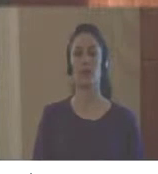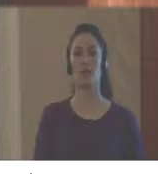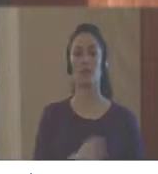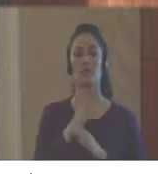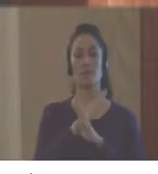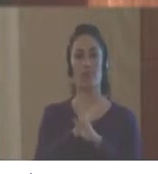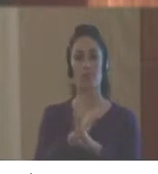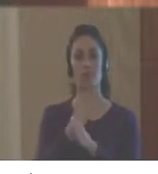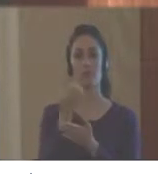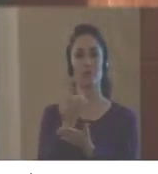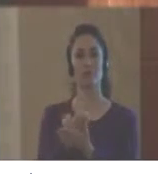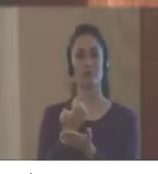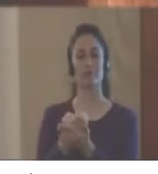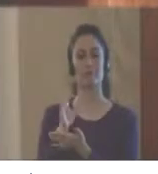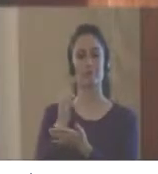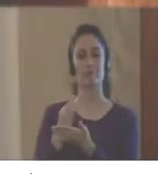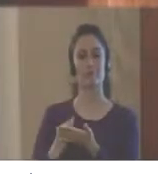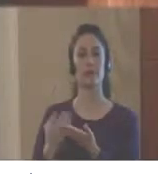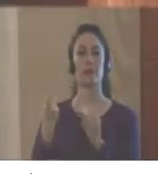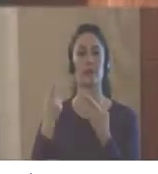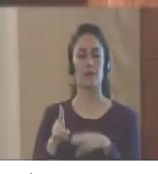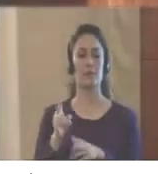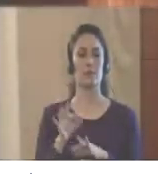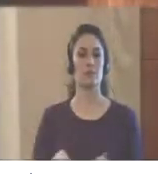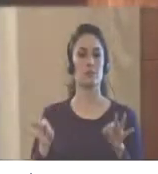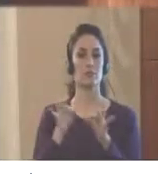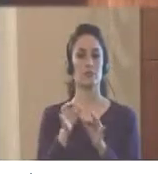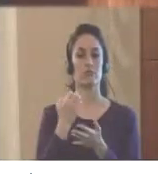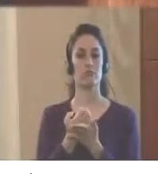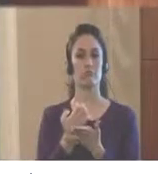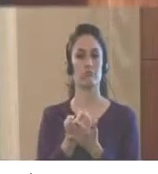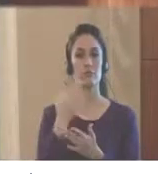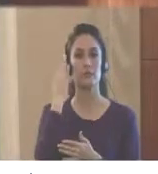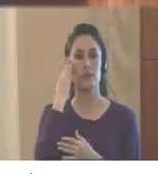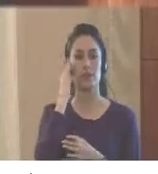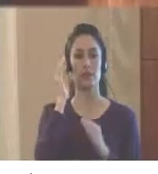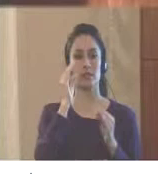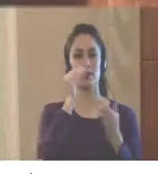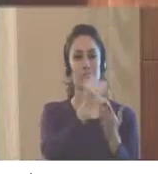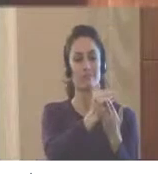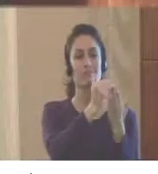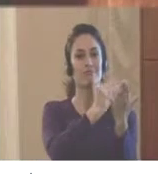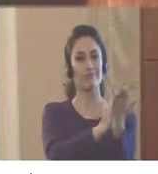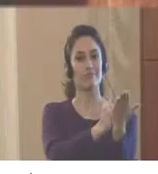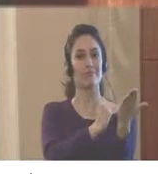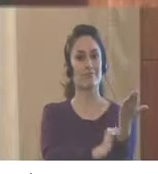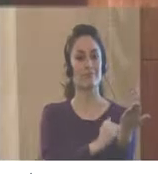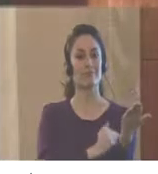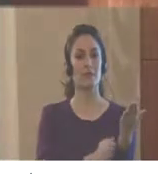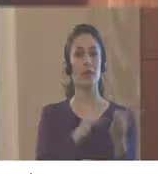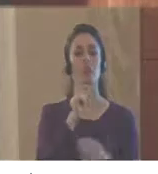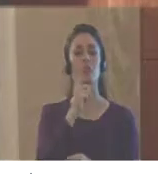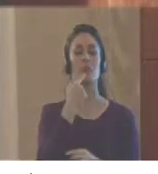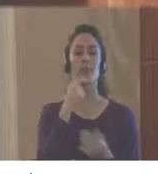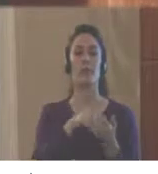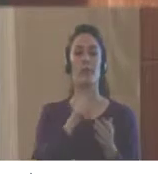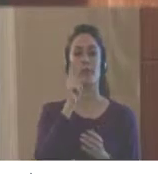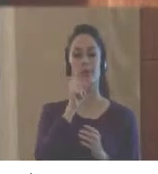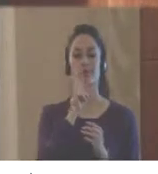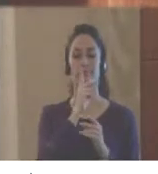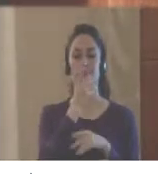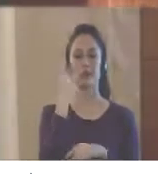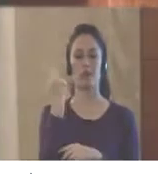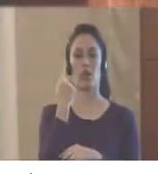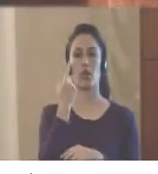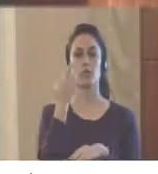financial protection. And likewise, all of the other items that have nothing not to do just